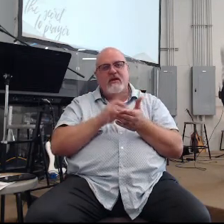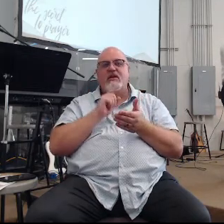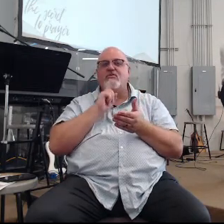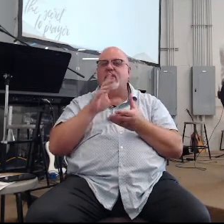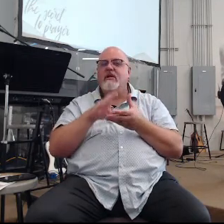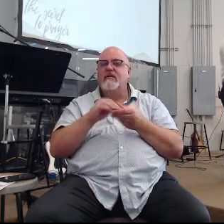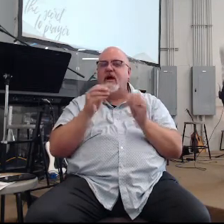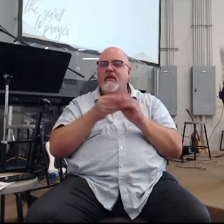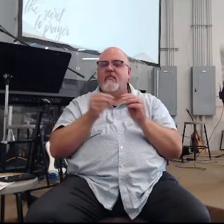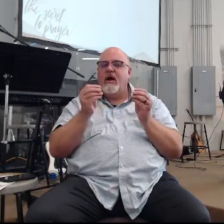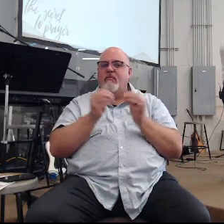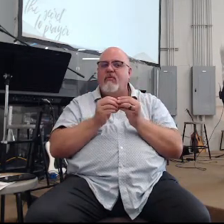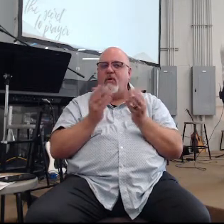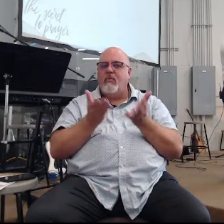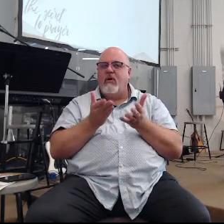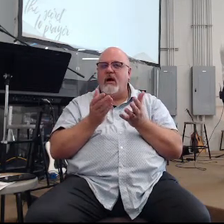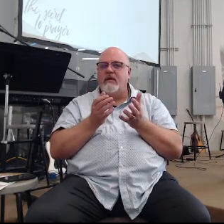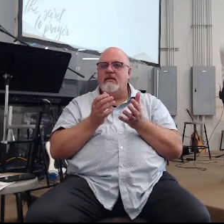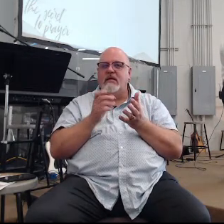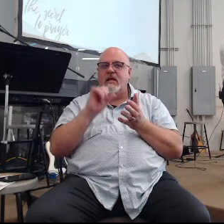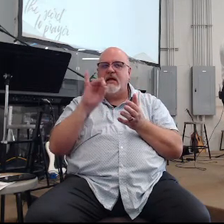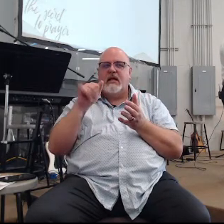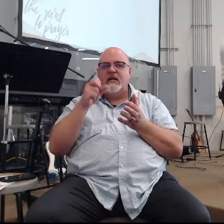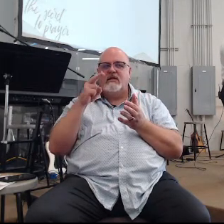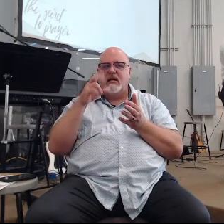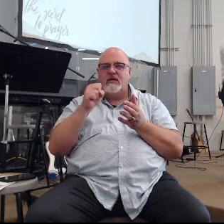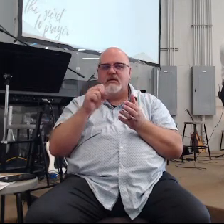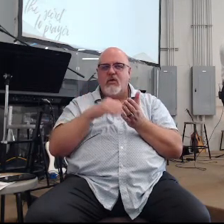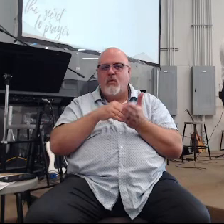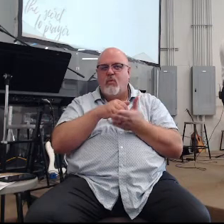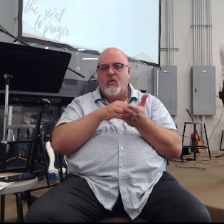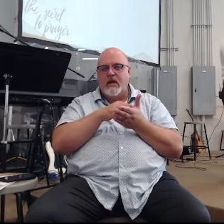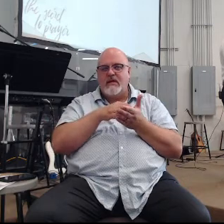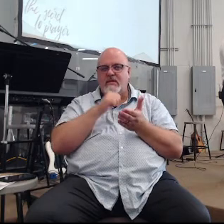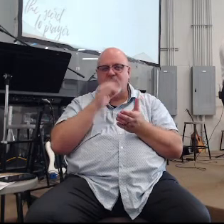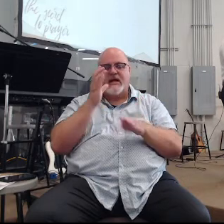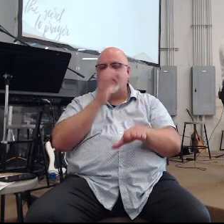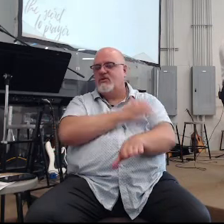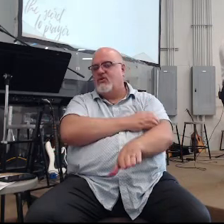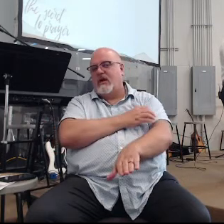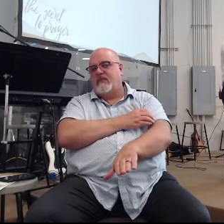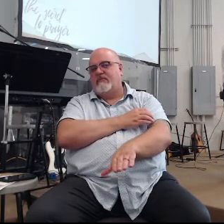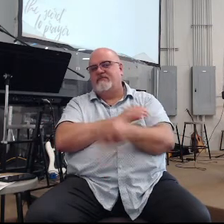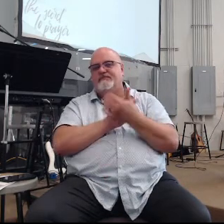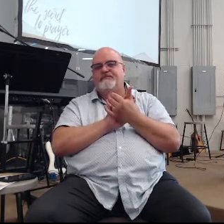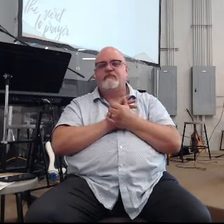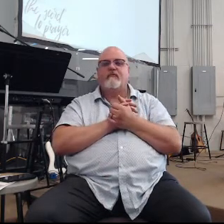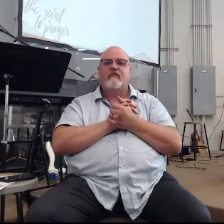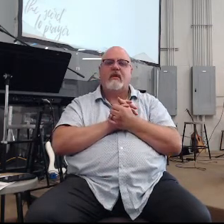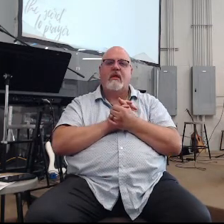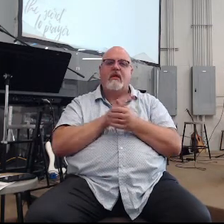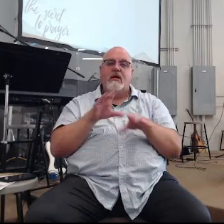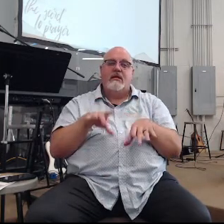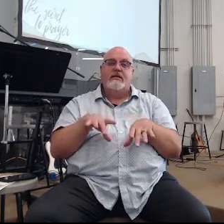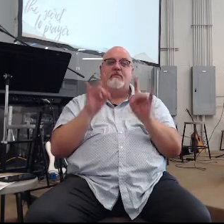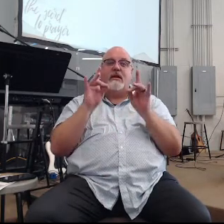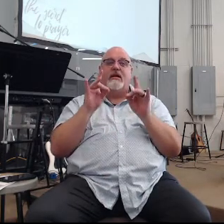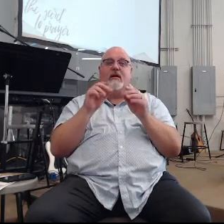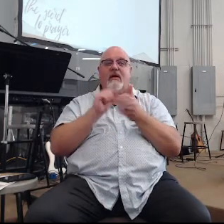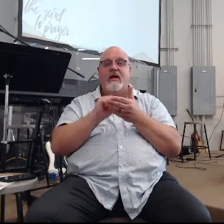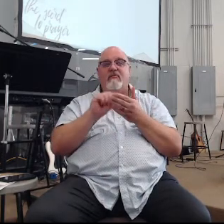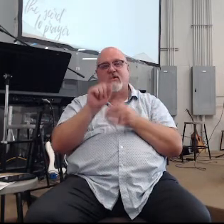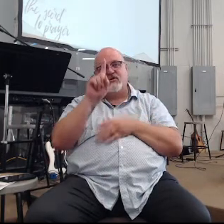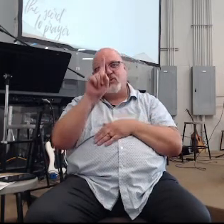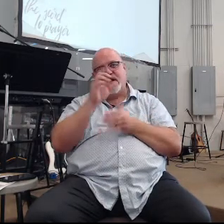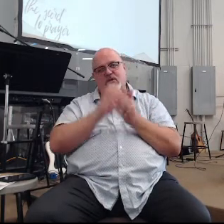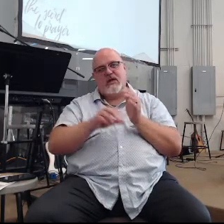talking more about Elijah's weakness than his strength so let's pick it up in verse